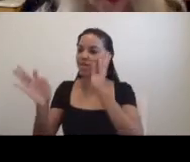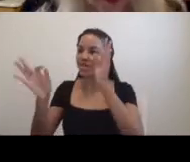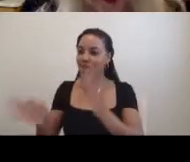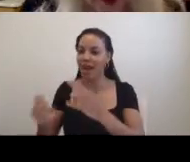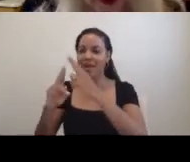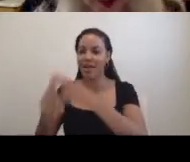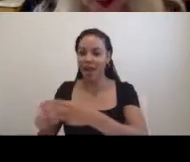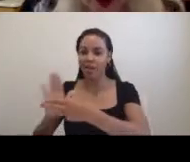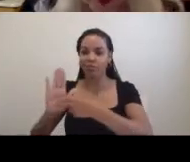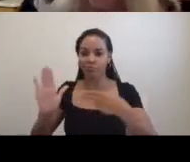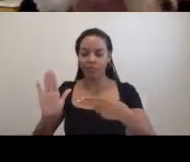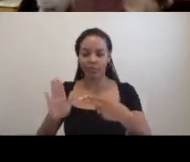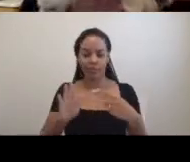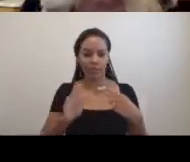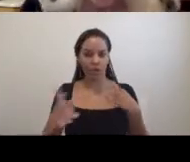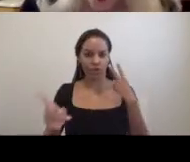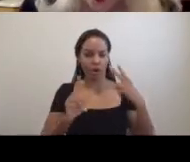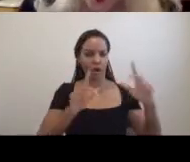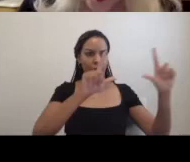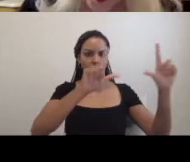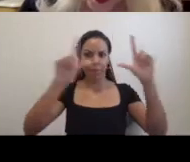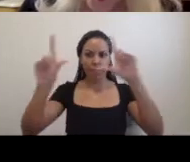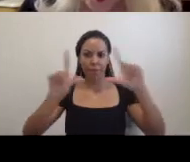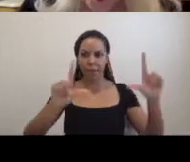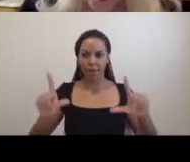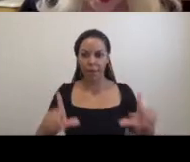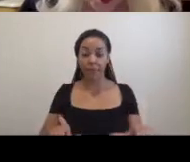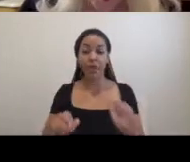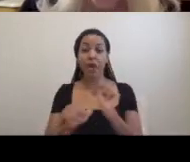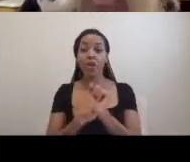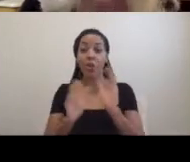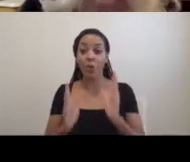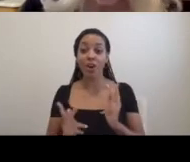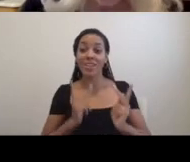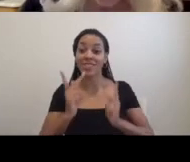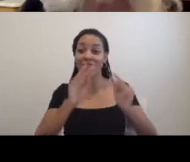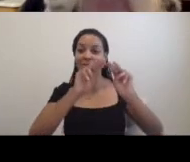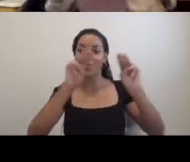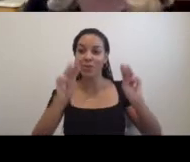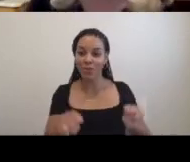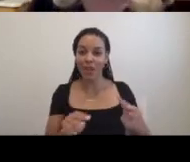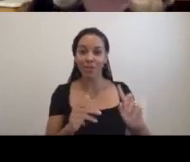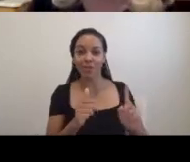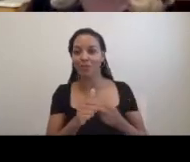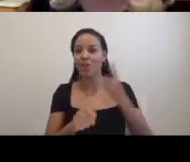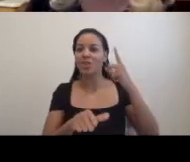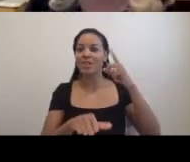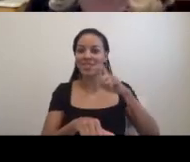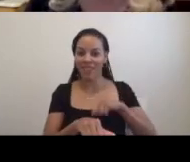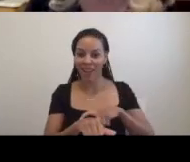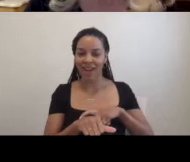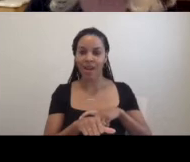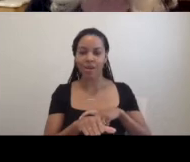mounted in the museum. The workers came to the museum for the first time in